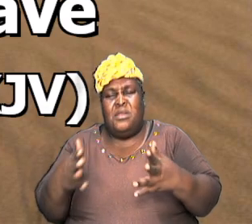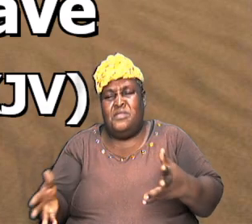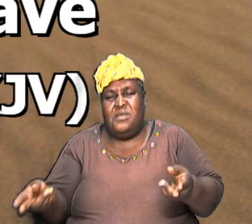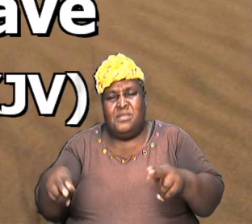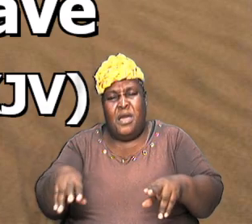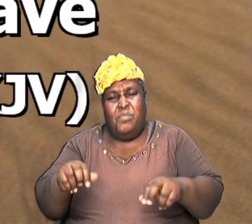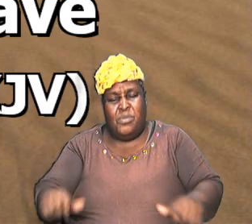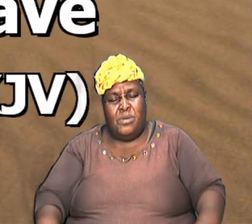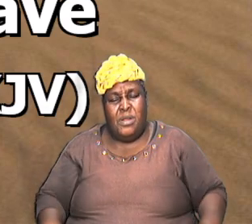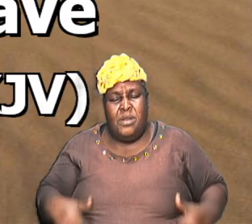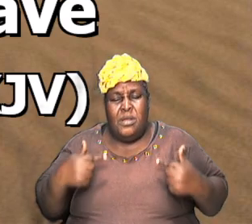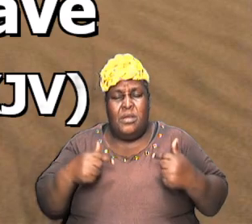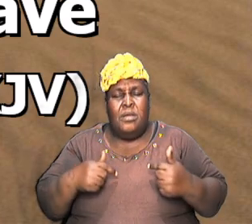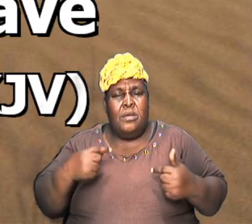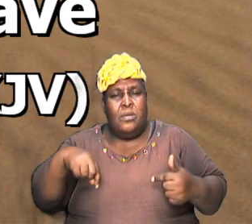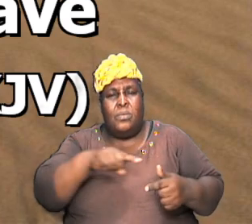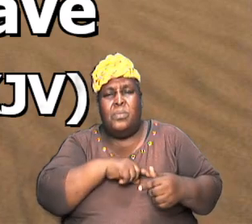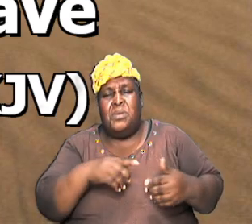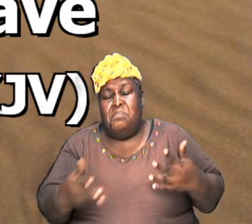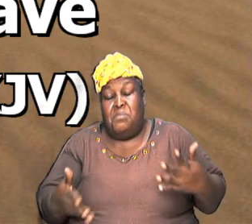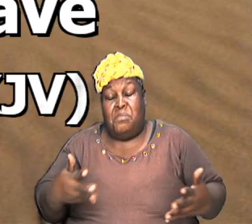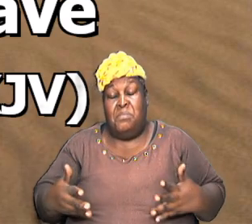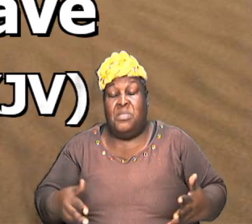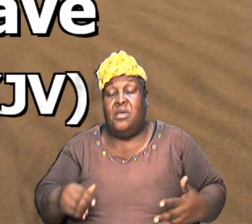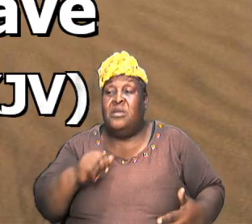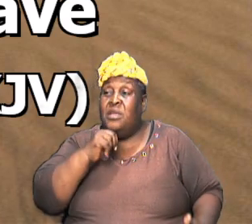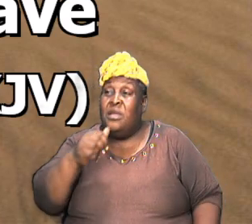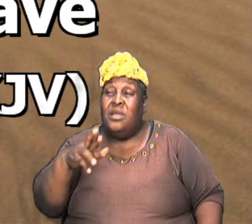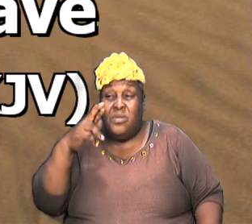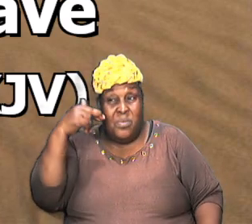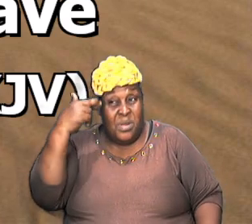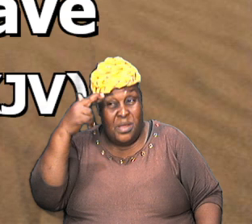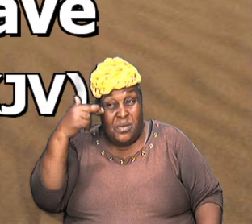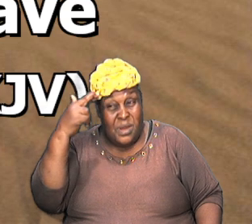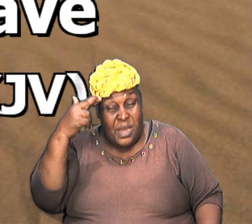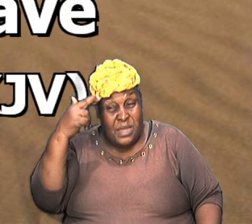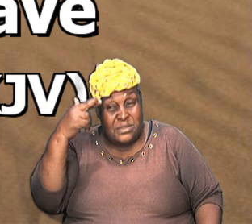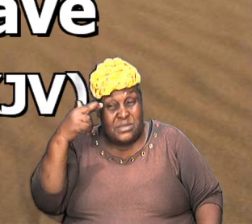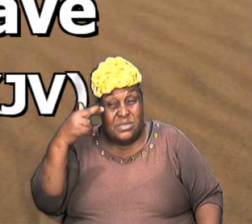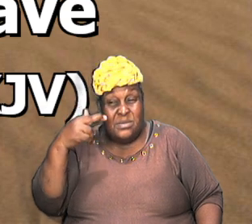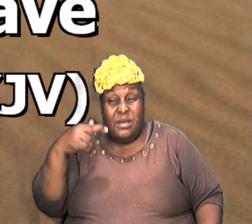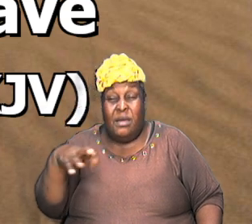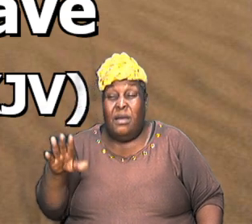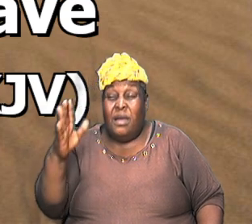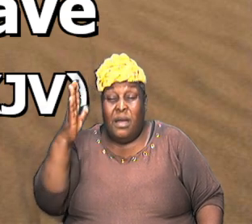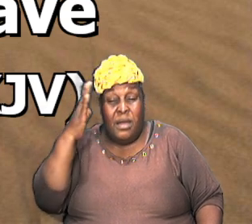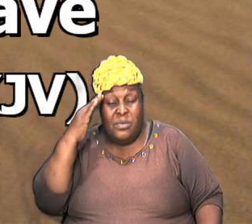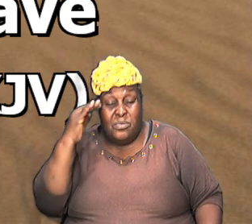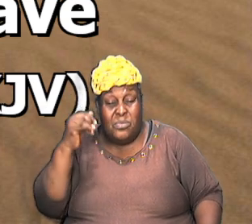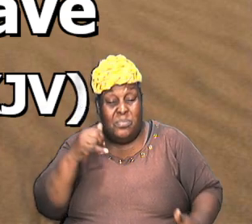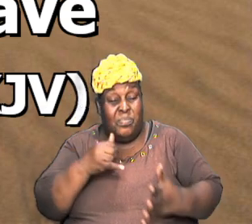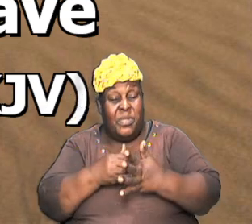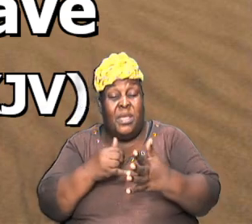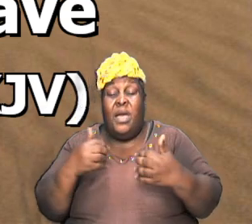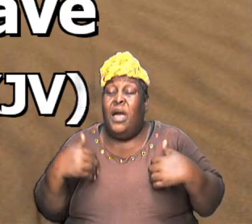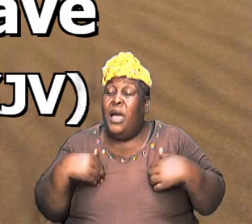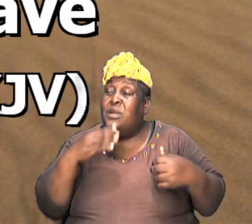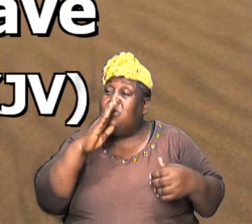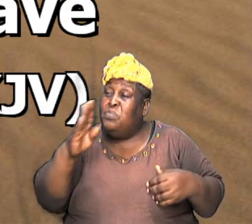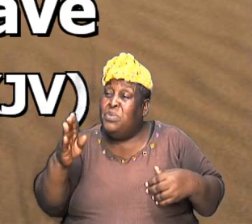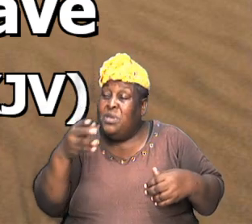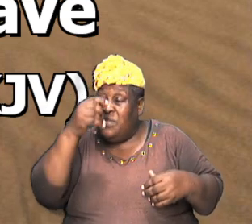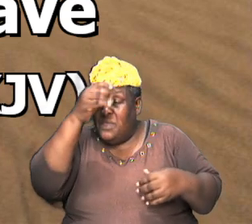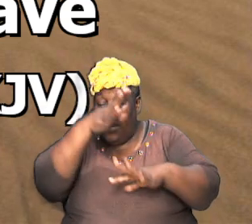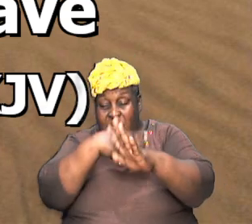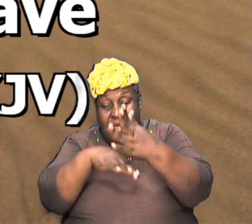might not realize it we might not want to recognize it but it had to be the hand